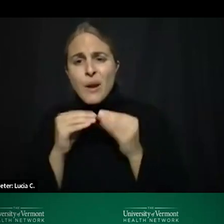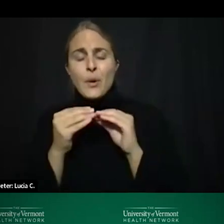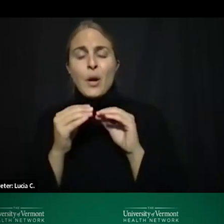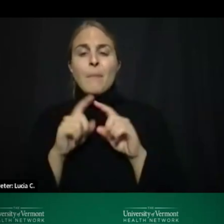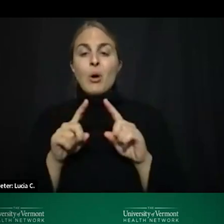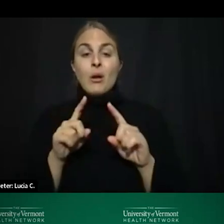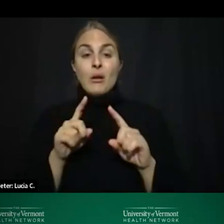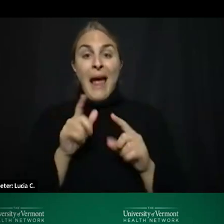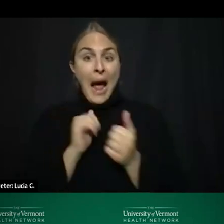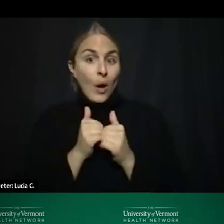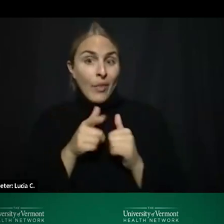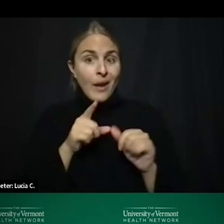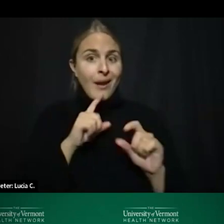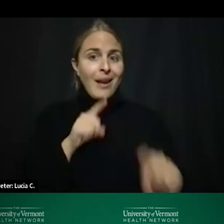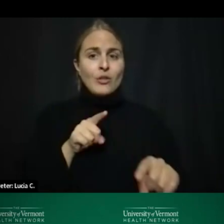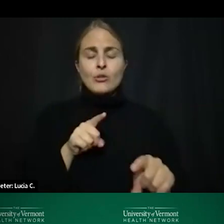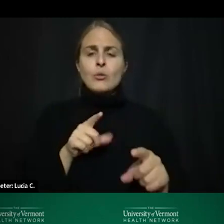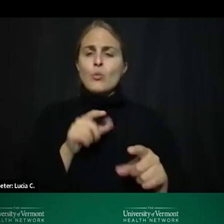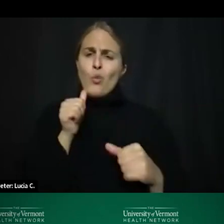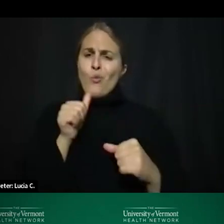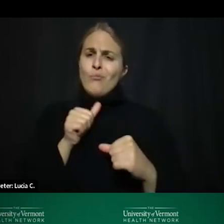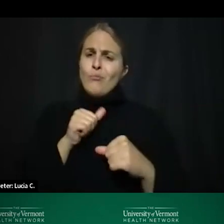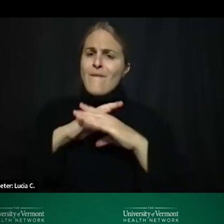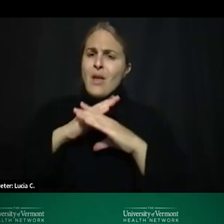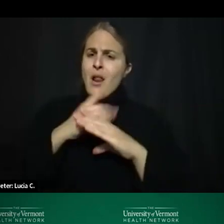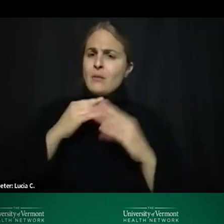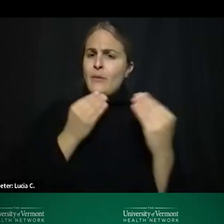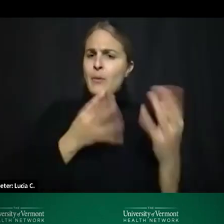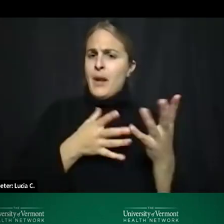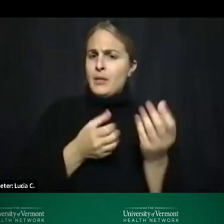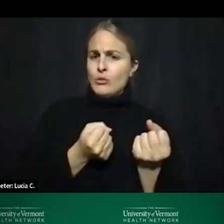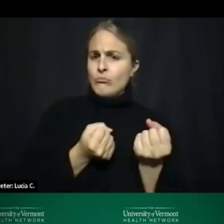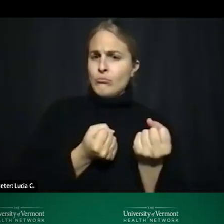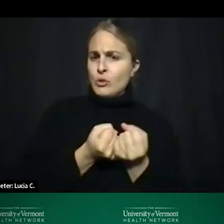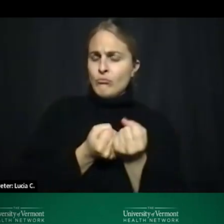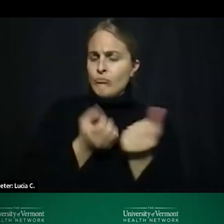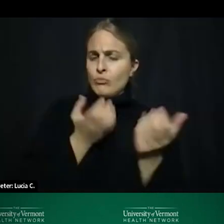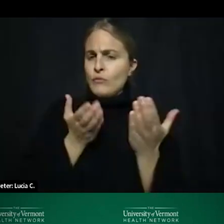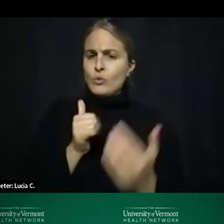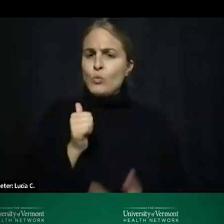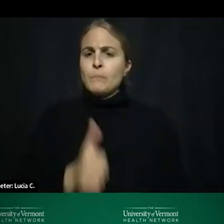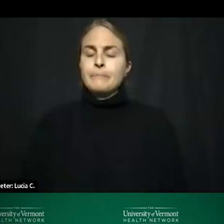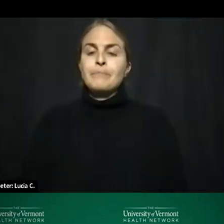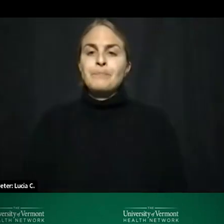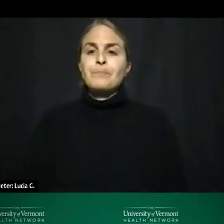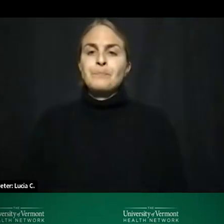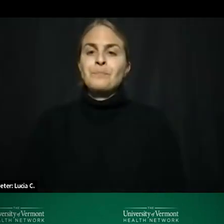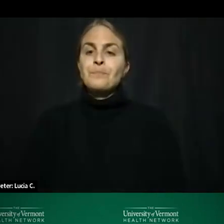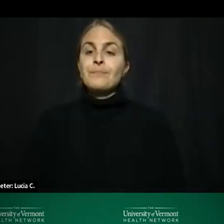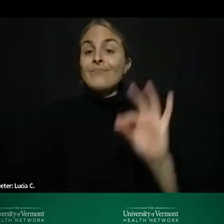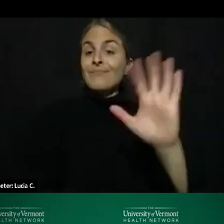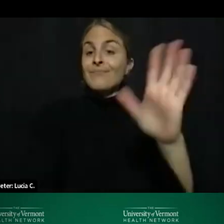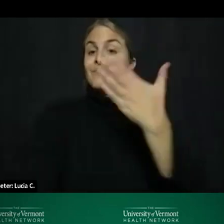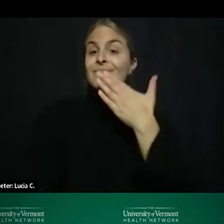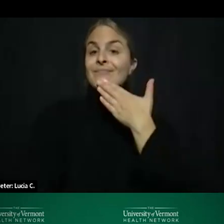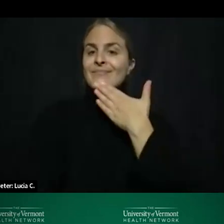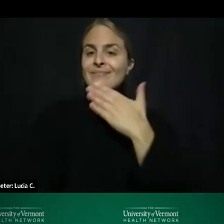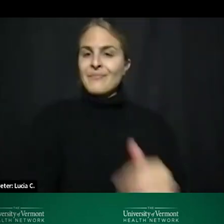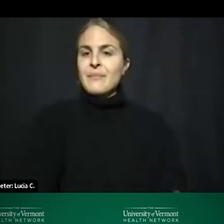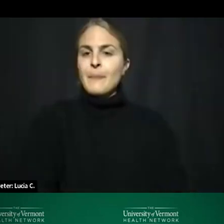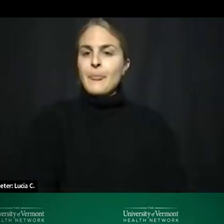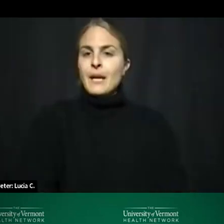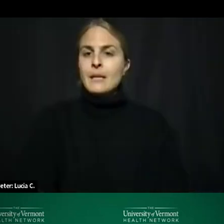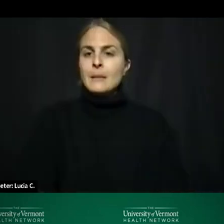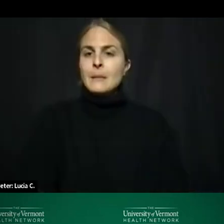won't have any bearing on the services provided um thank you uh